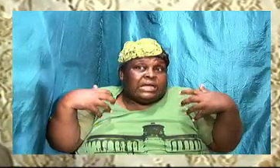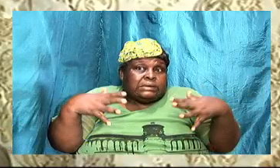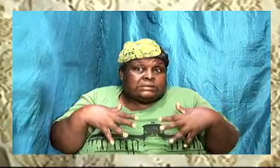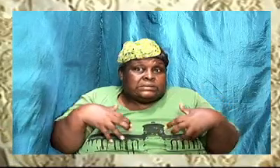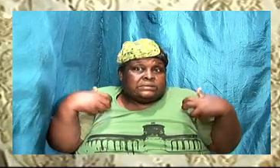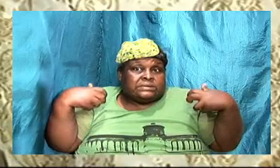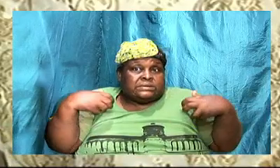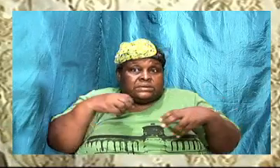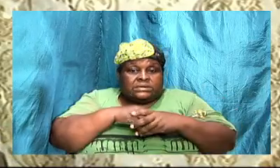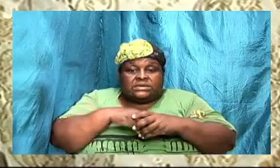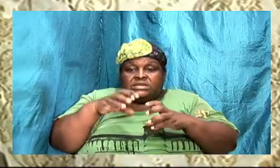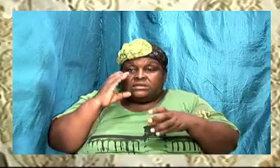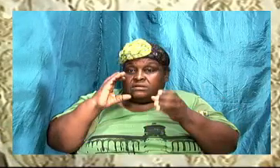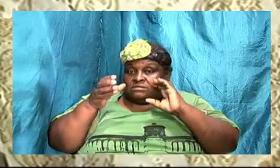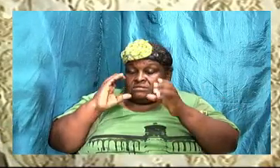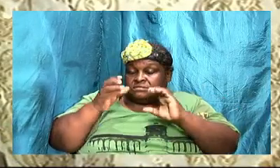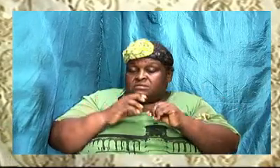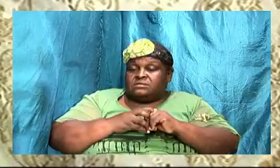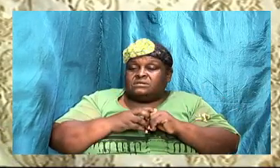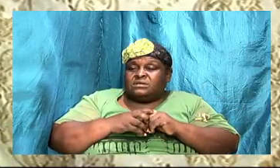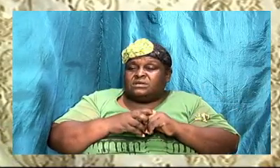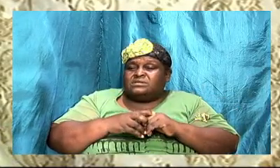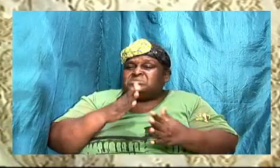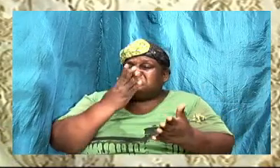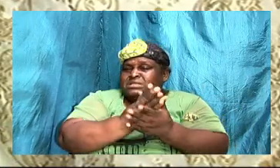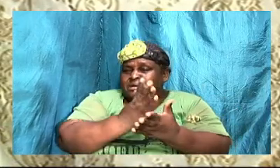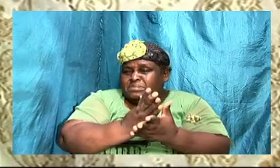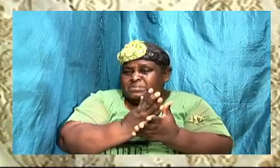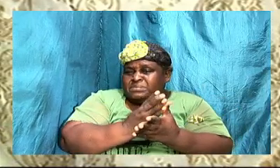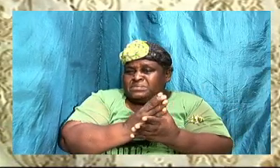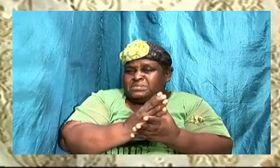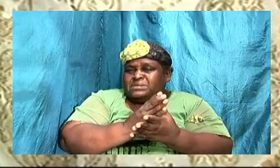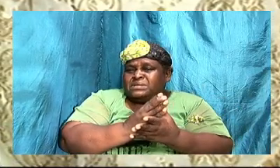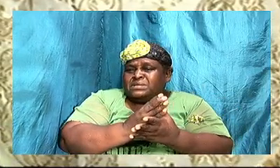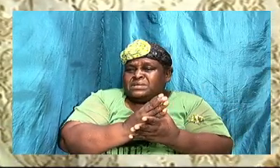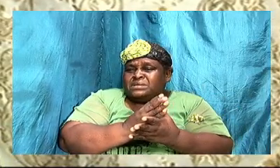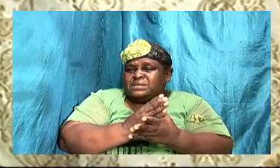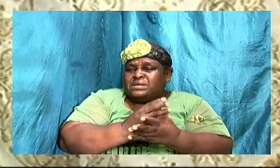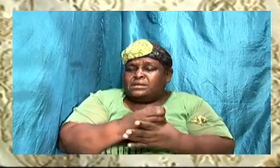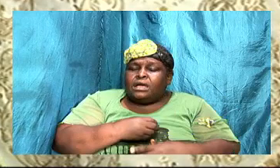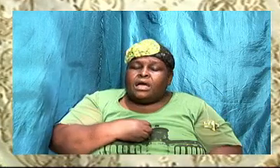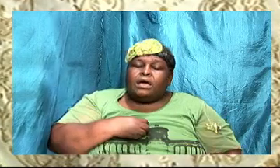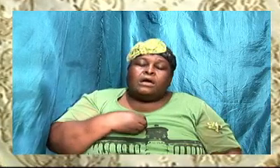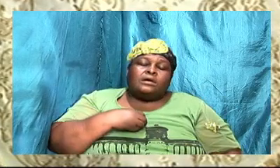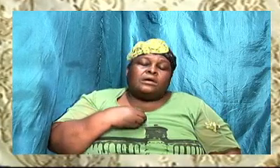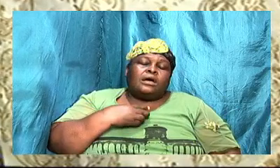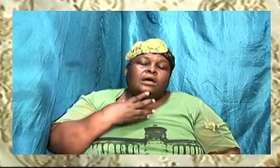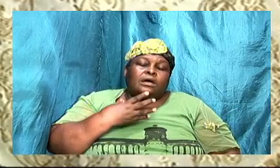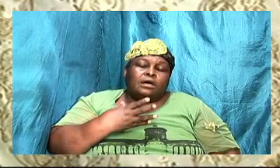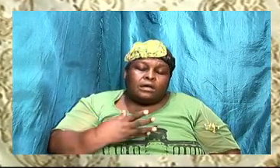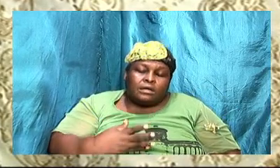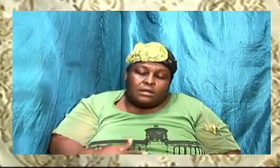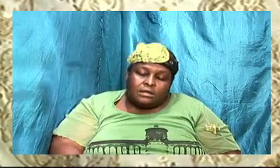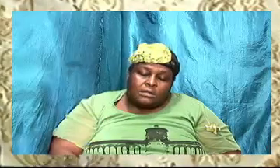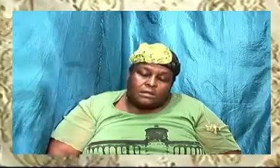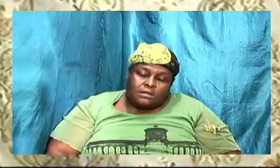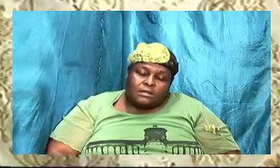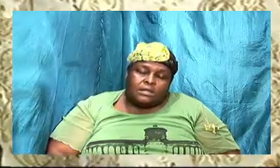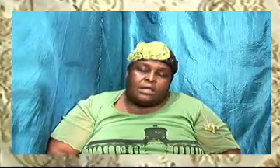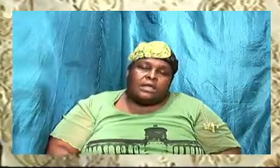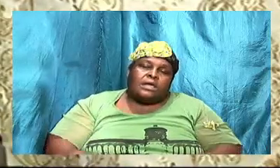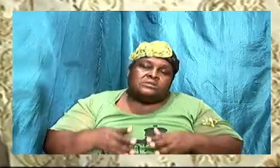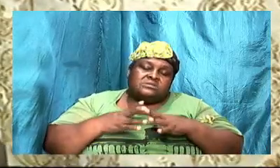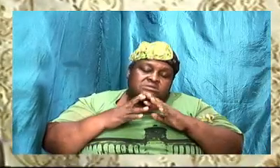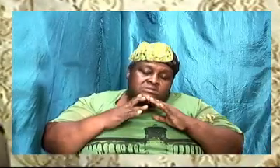you feel that you can have a productive conversation. You know,